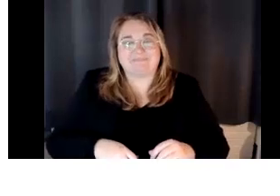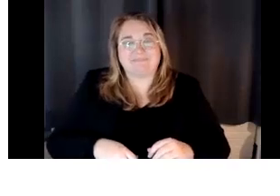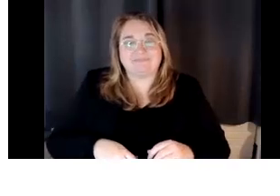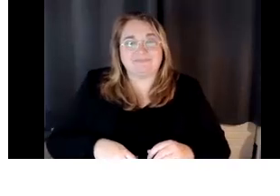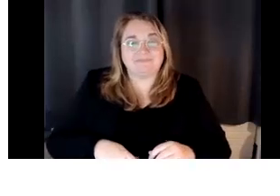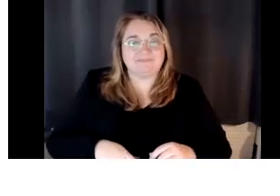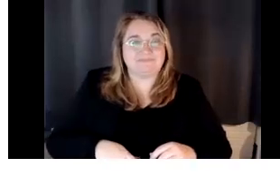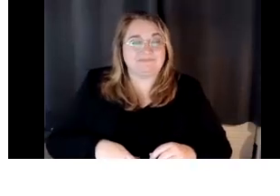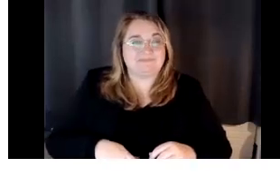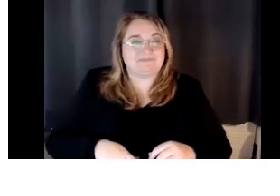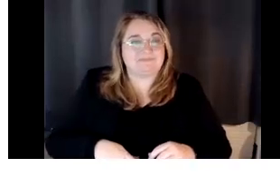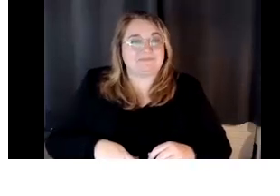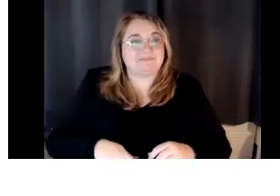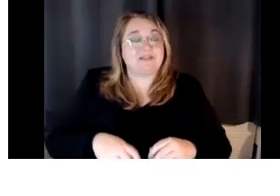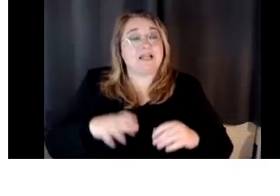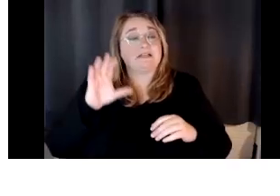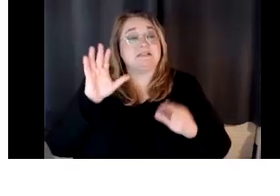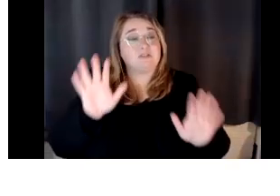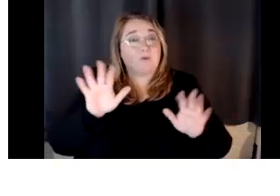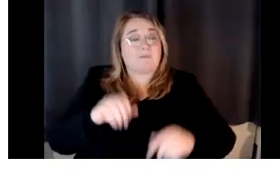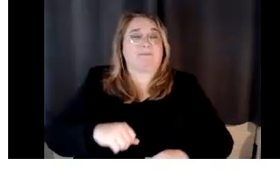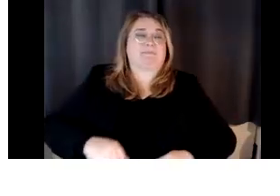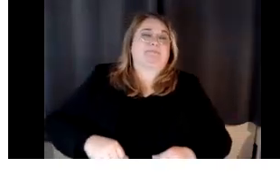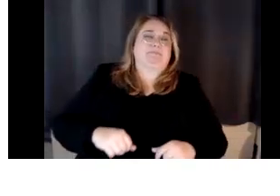what happens. Okay. So, um,